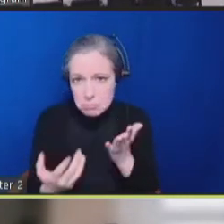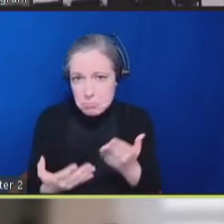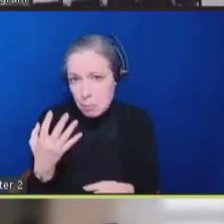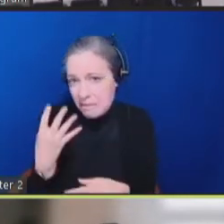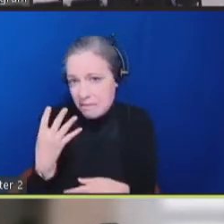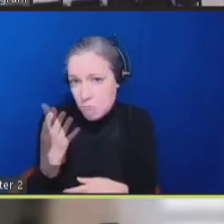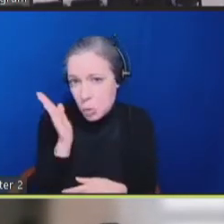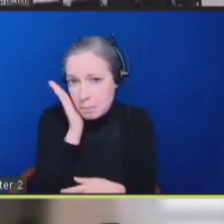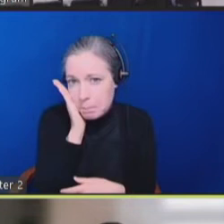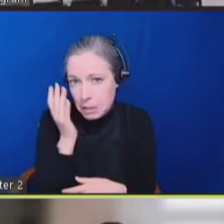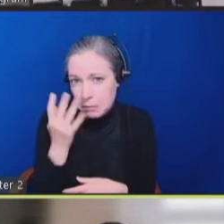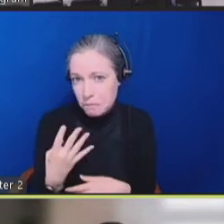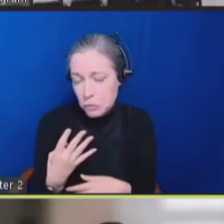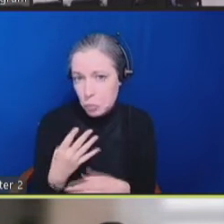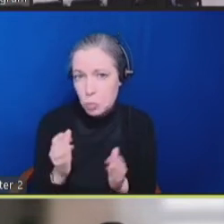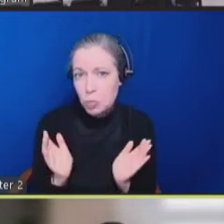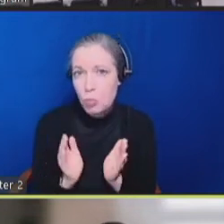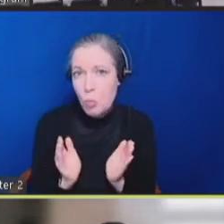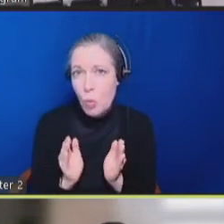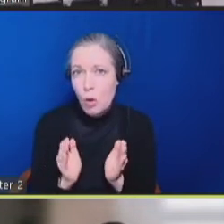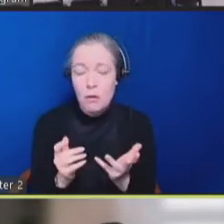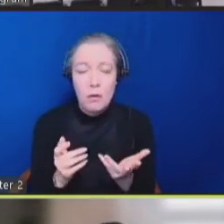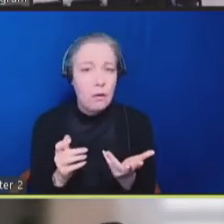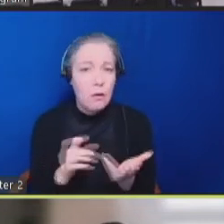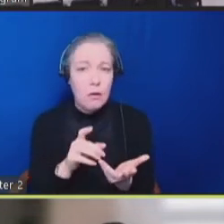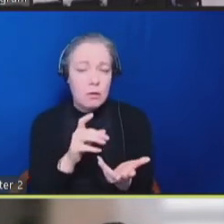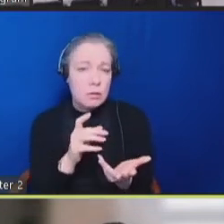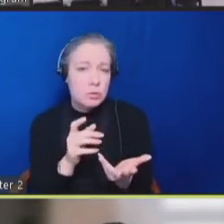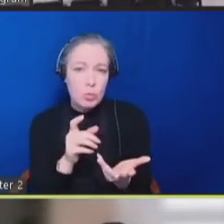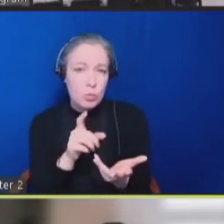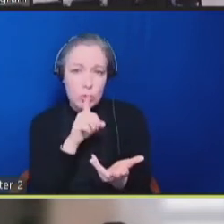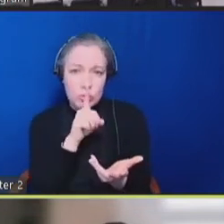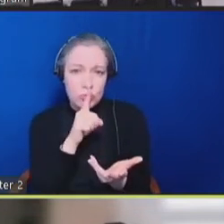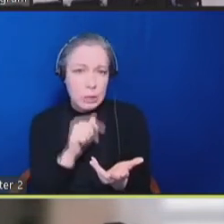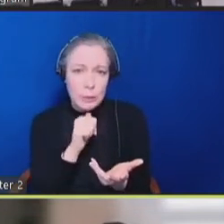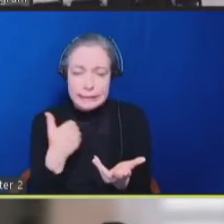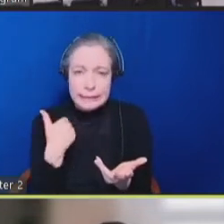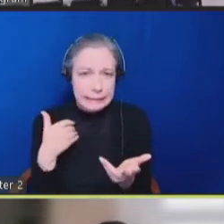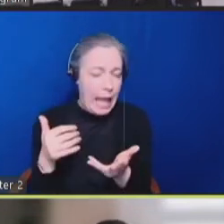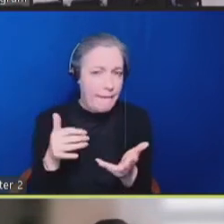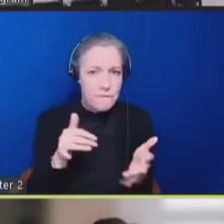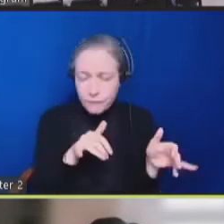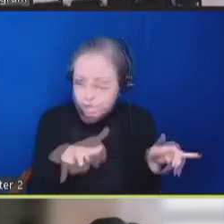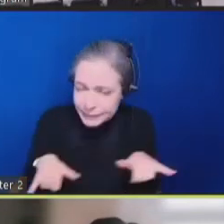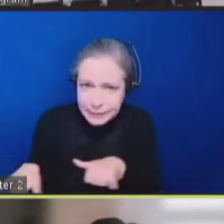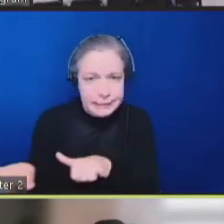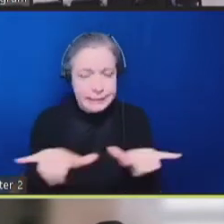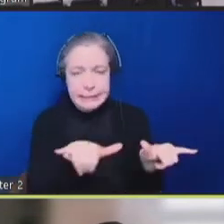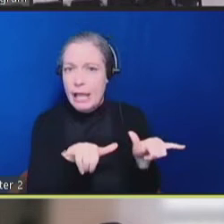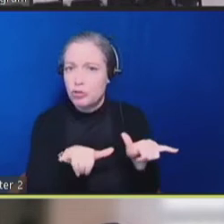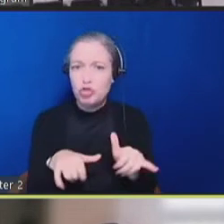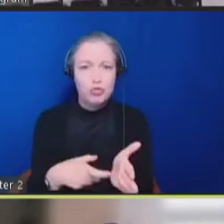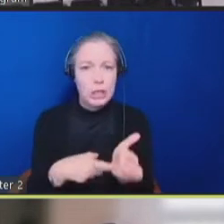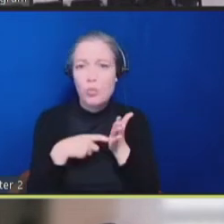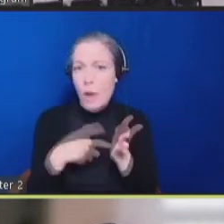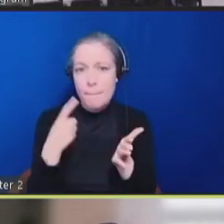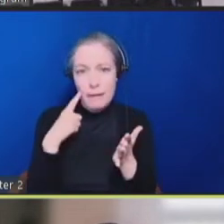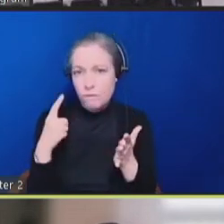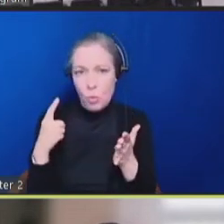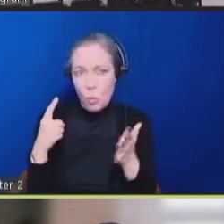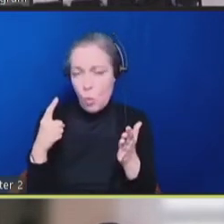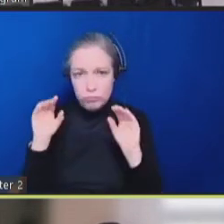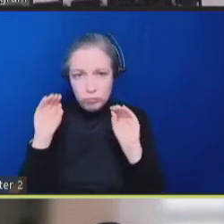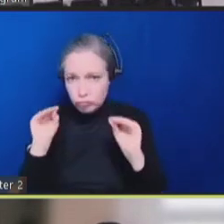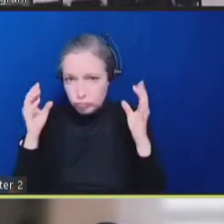elsewhere really no standardized requirements for education and offering vaccine access to